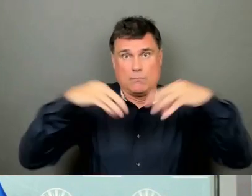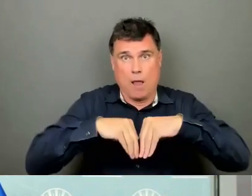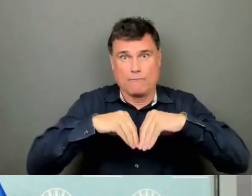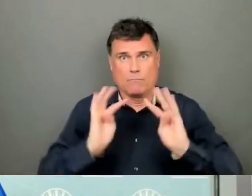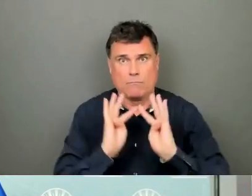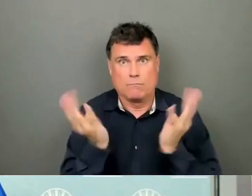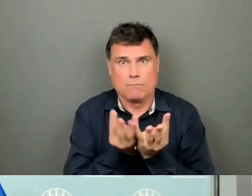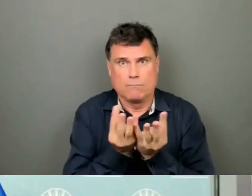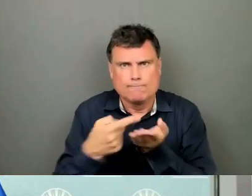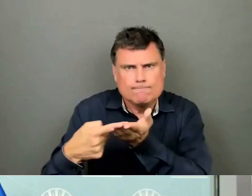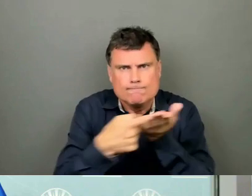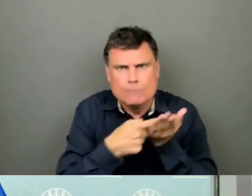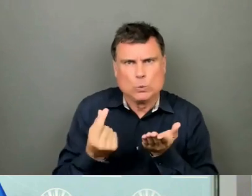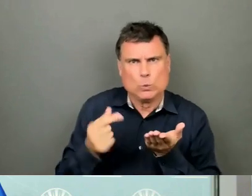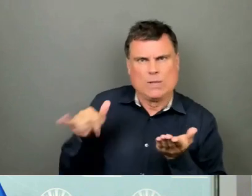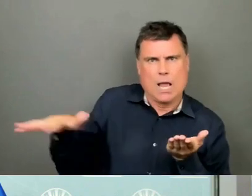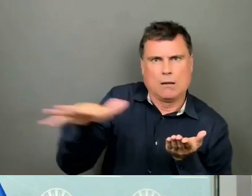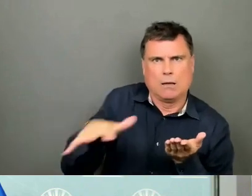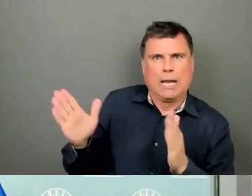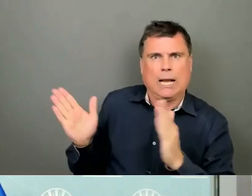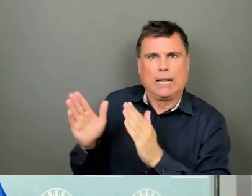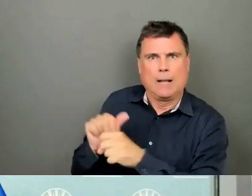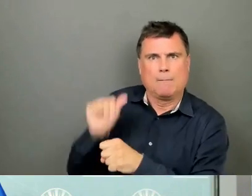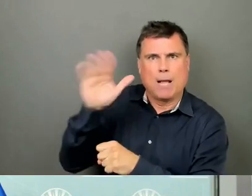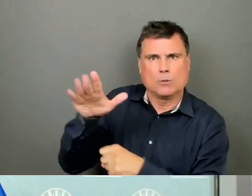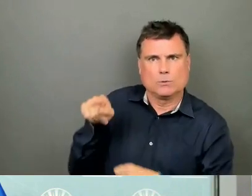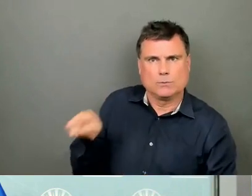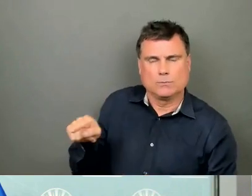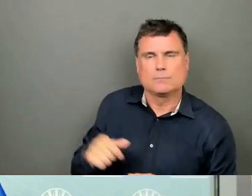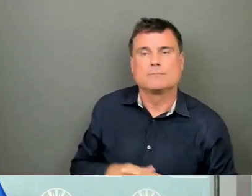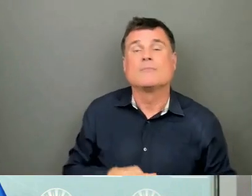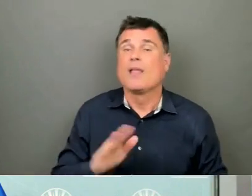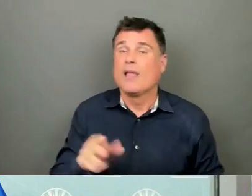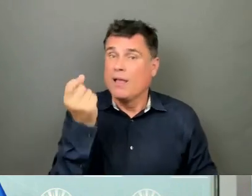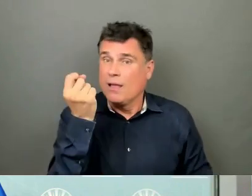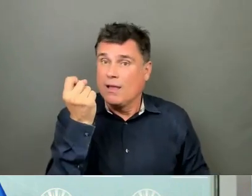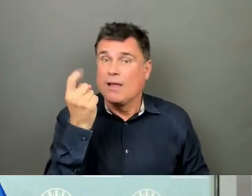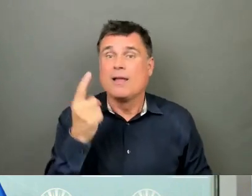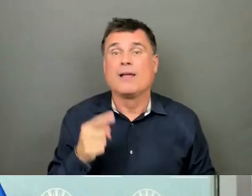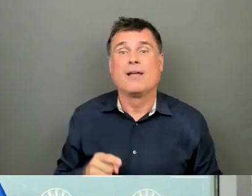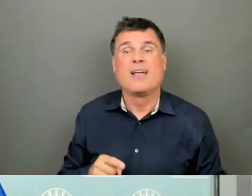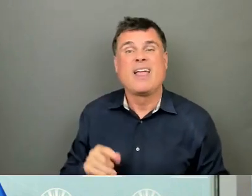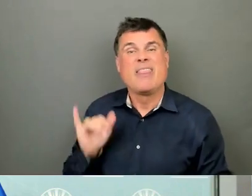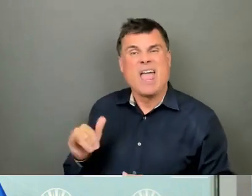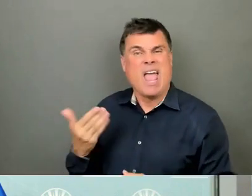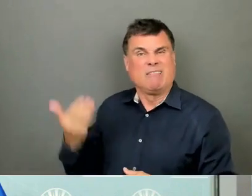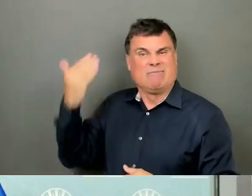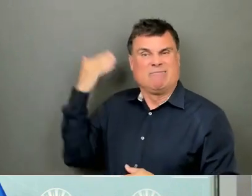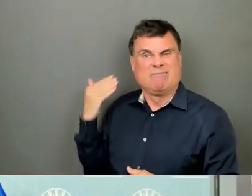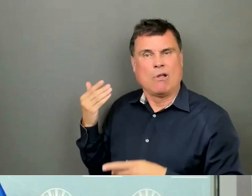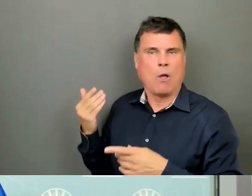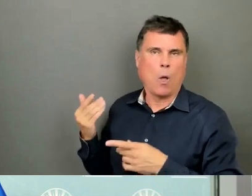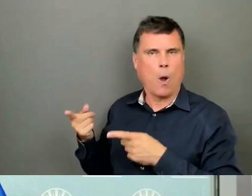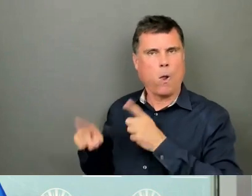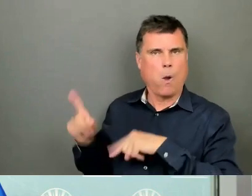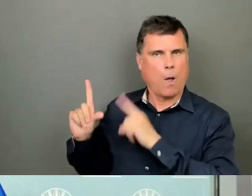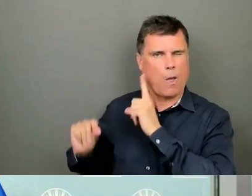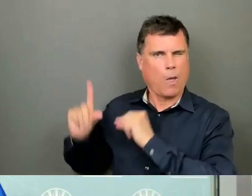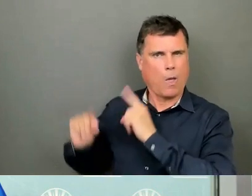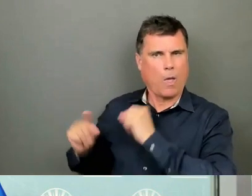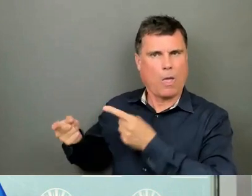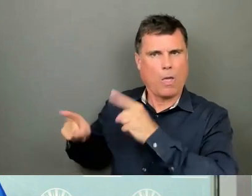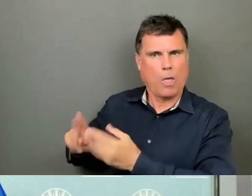I would like to be clear. Because of the deal struck by the previous government, there is nothing enforceable about this MOU.